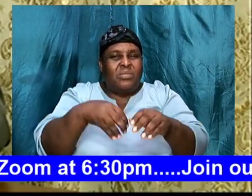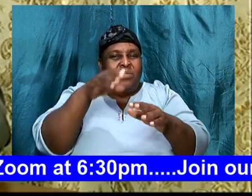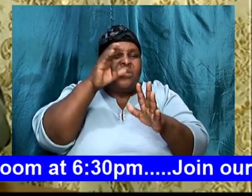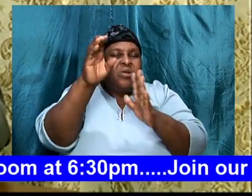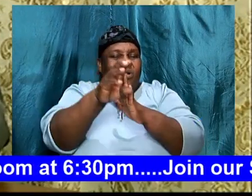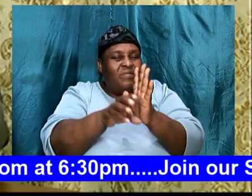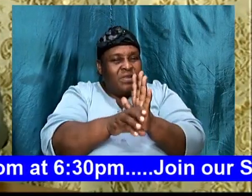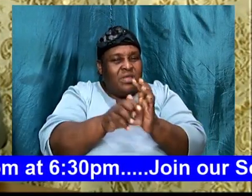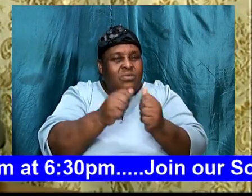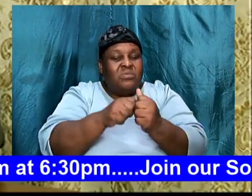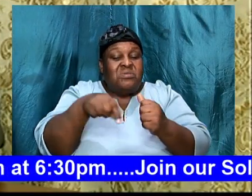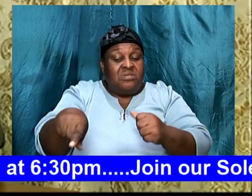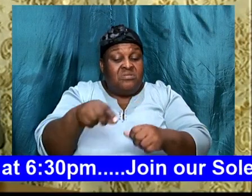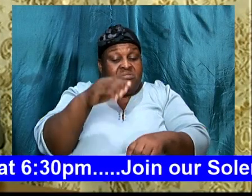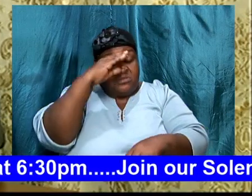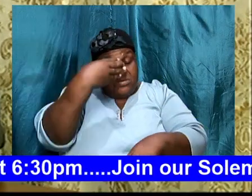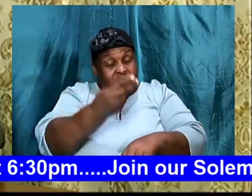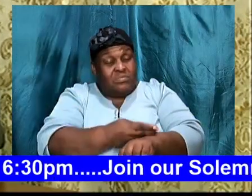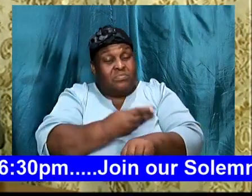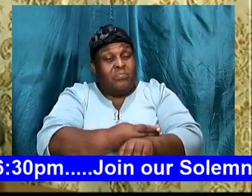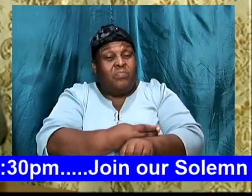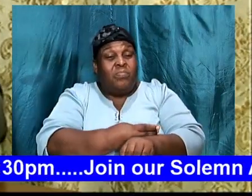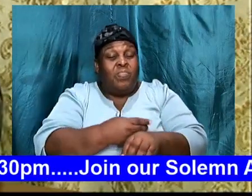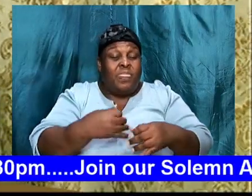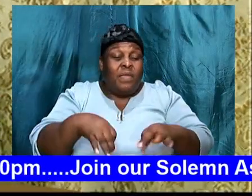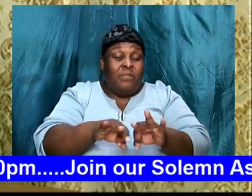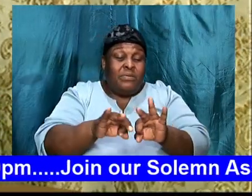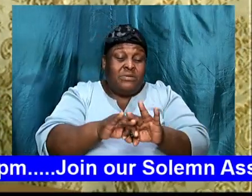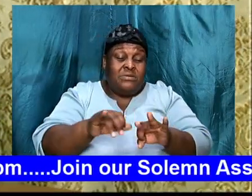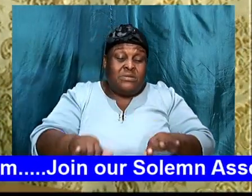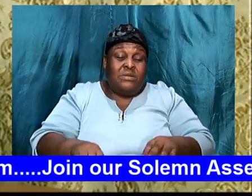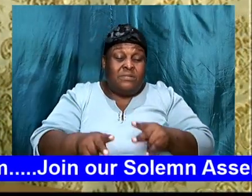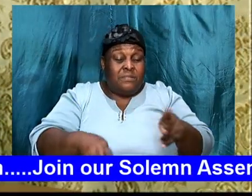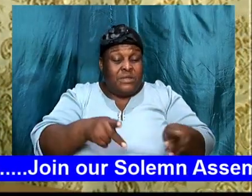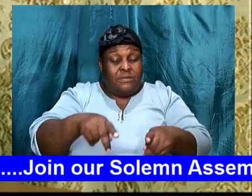It's important then, as people of the living God, that we,